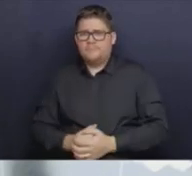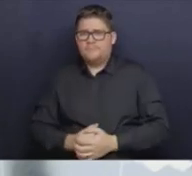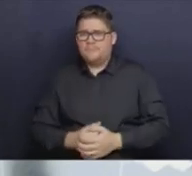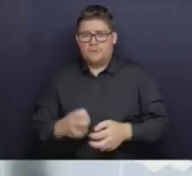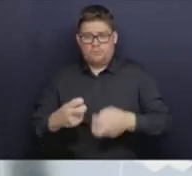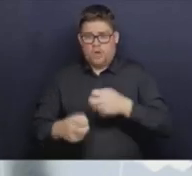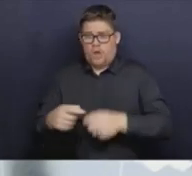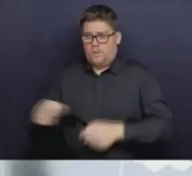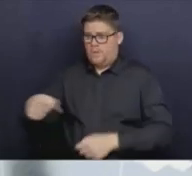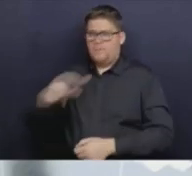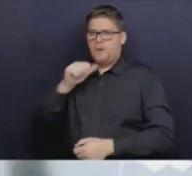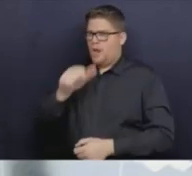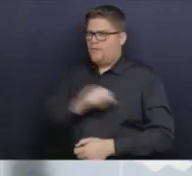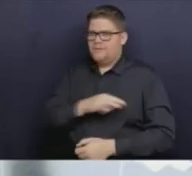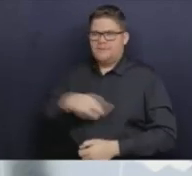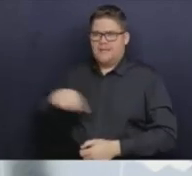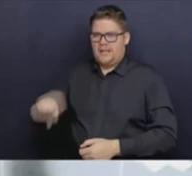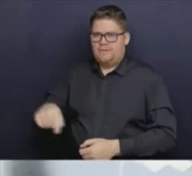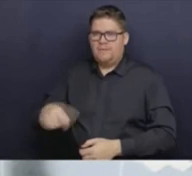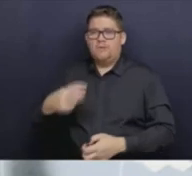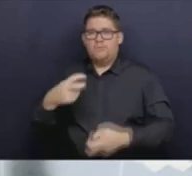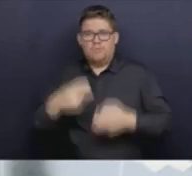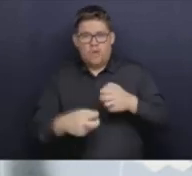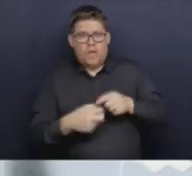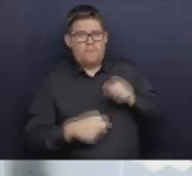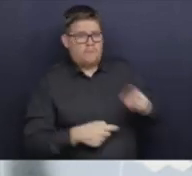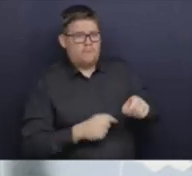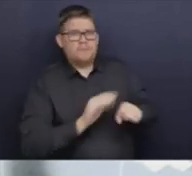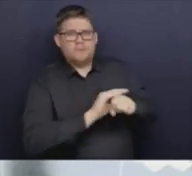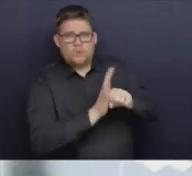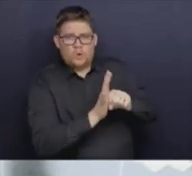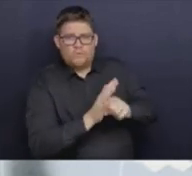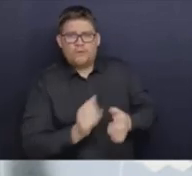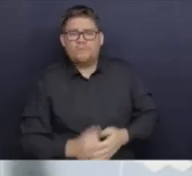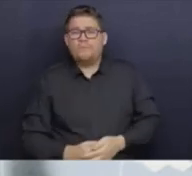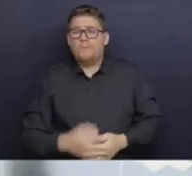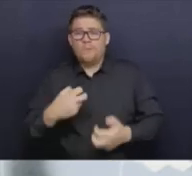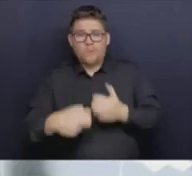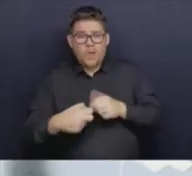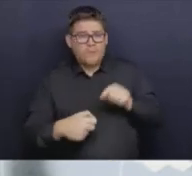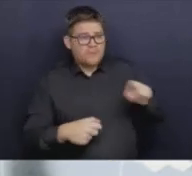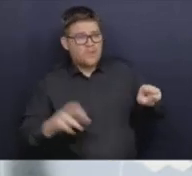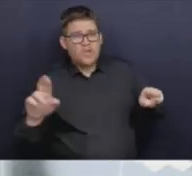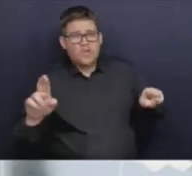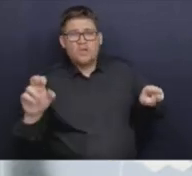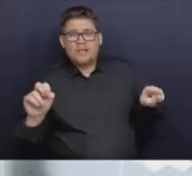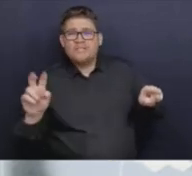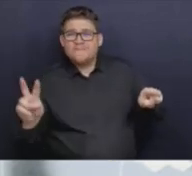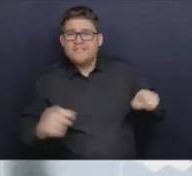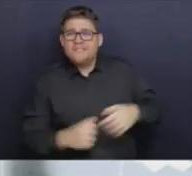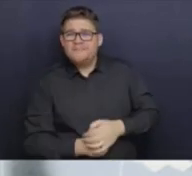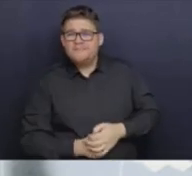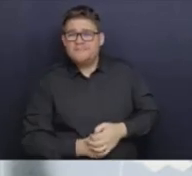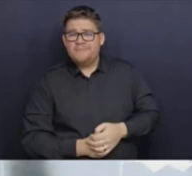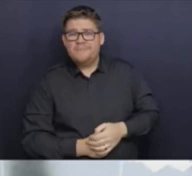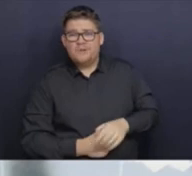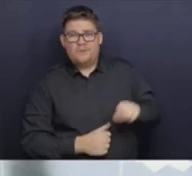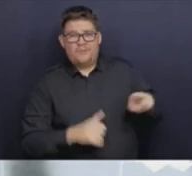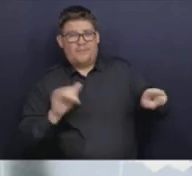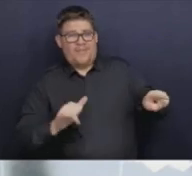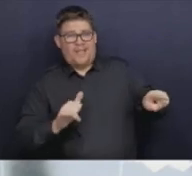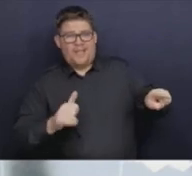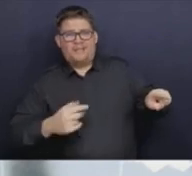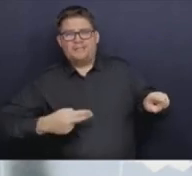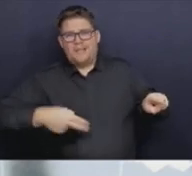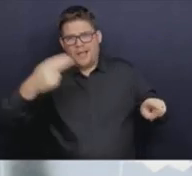is respiratory illness. The issue is that there are a number of people who need care. And so what those high numbers reflect is the